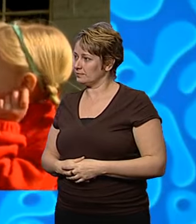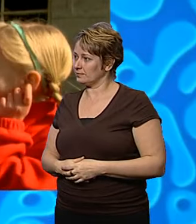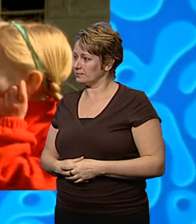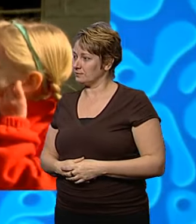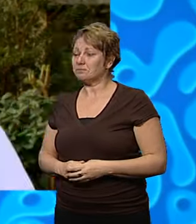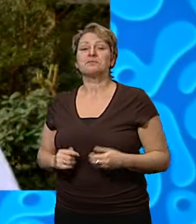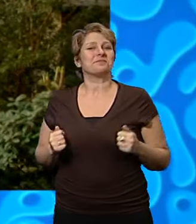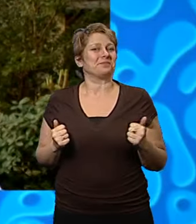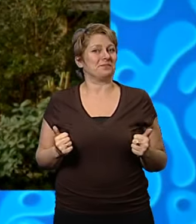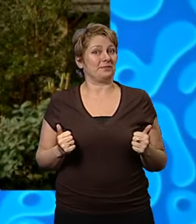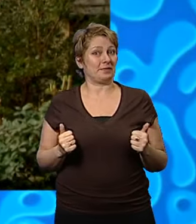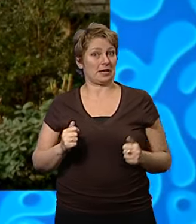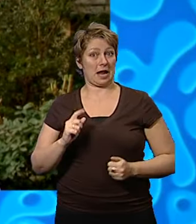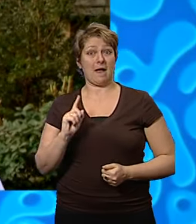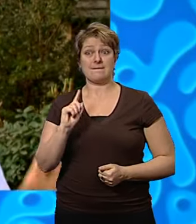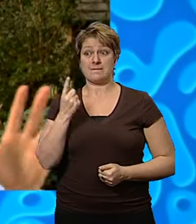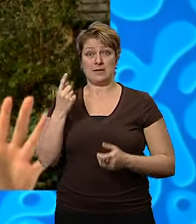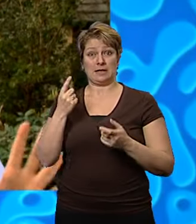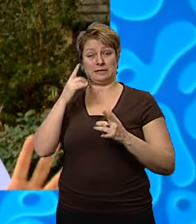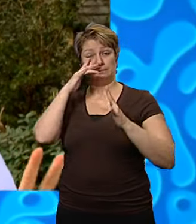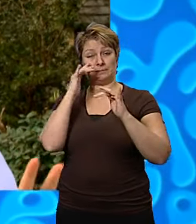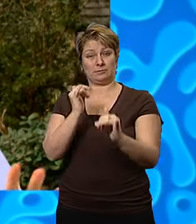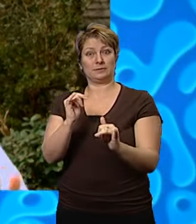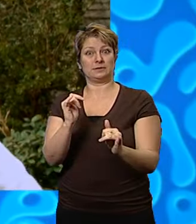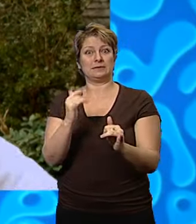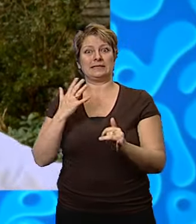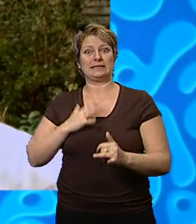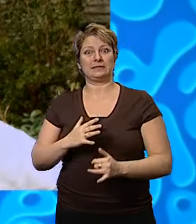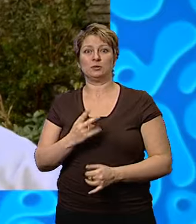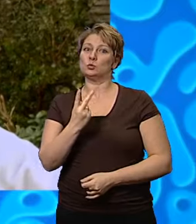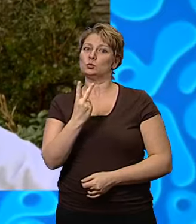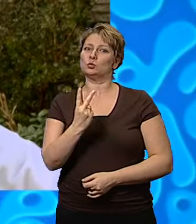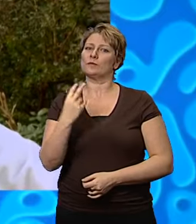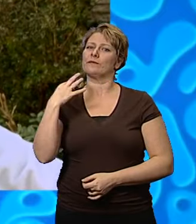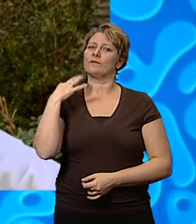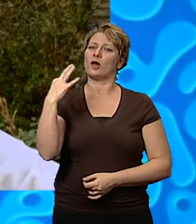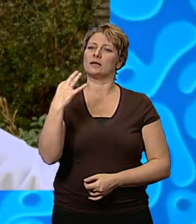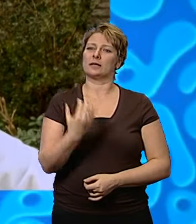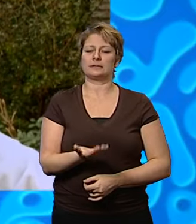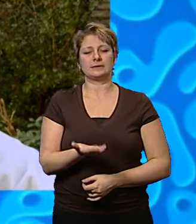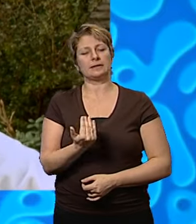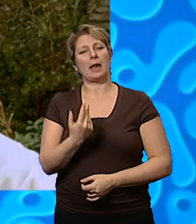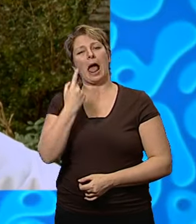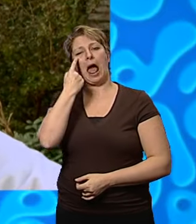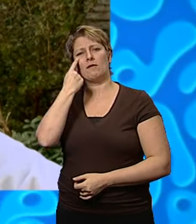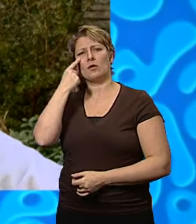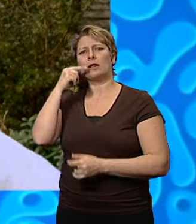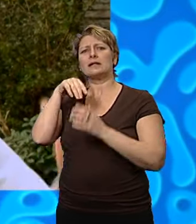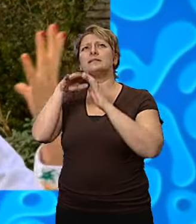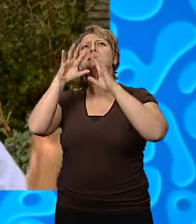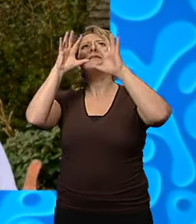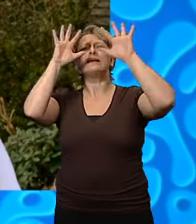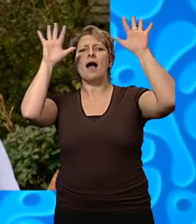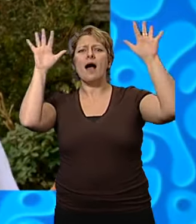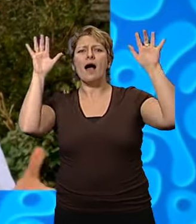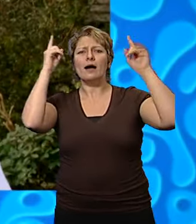OK. For this first experiment, I need two volunteers to come with me to look at objects in the sky. But where